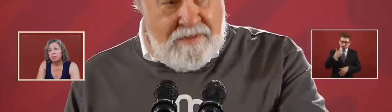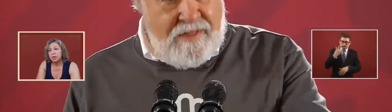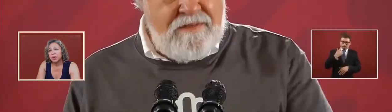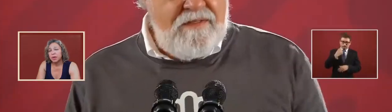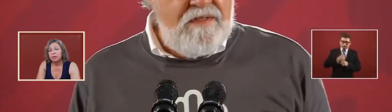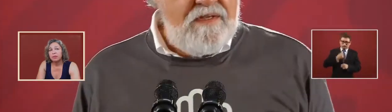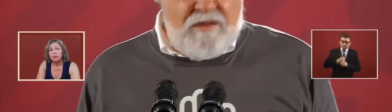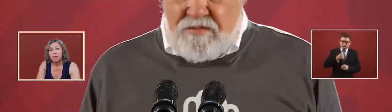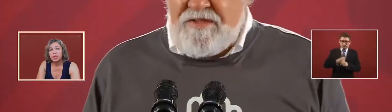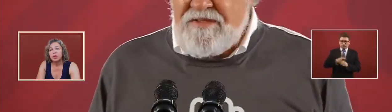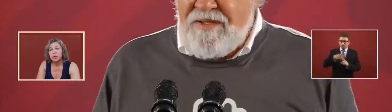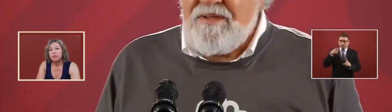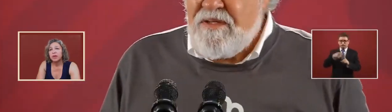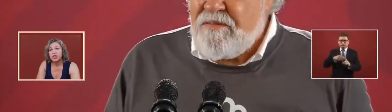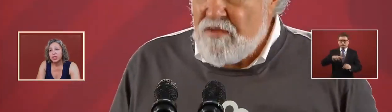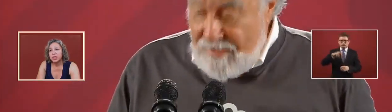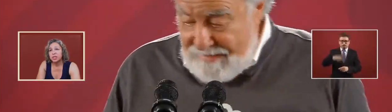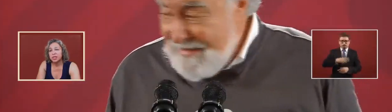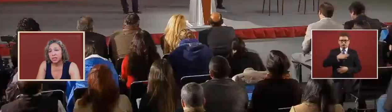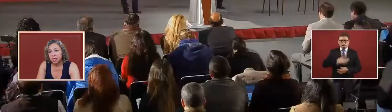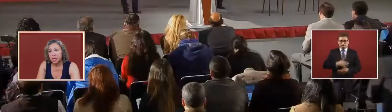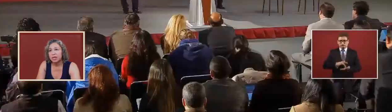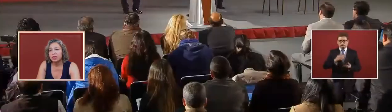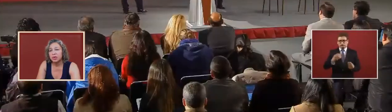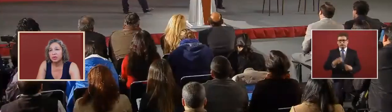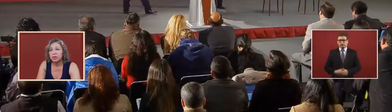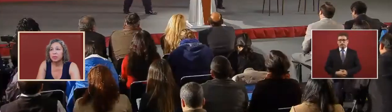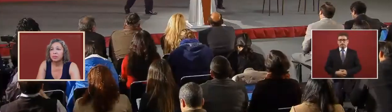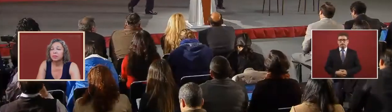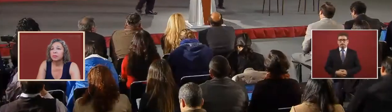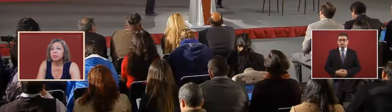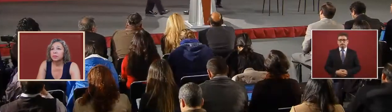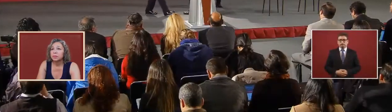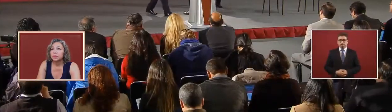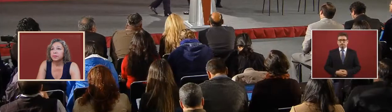stop until we find justice and the truth